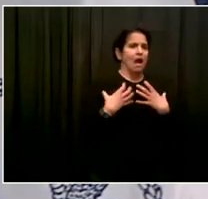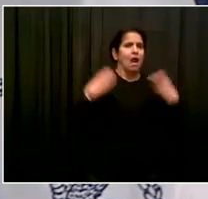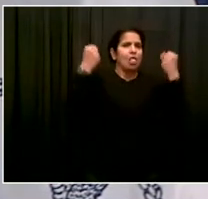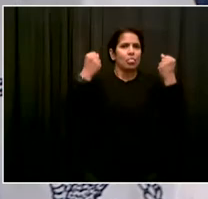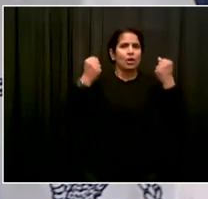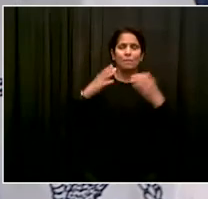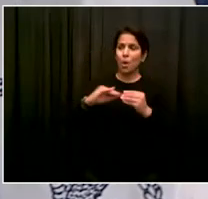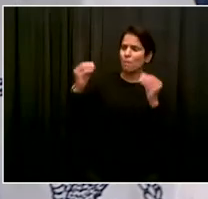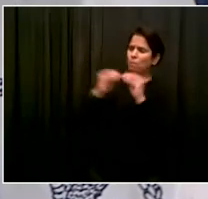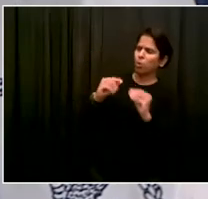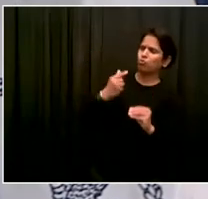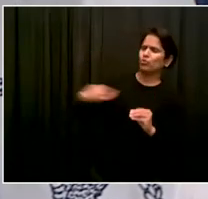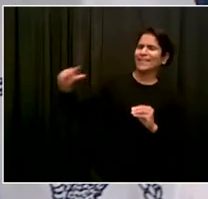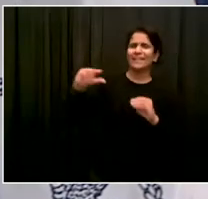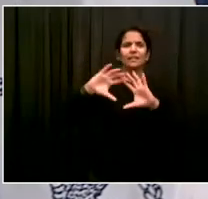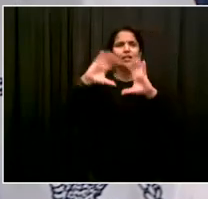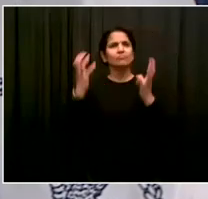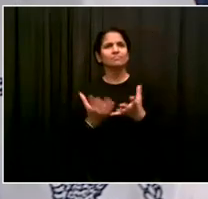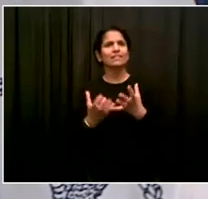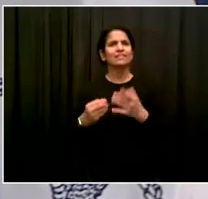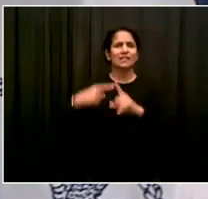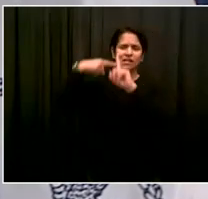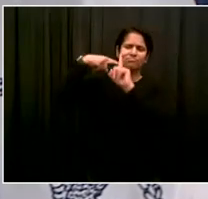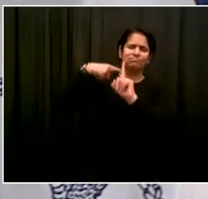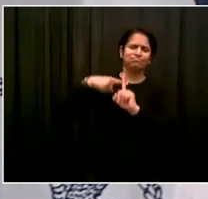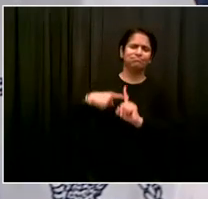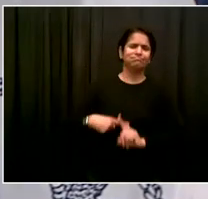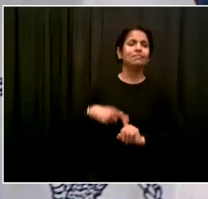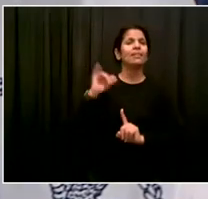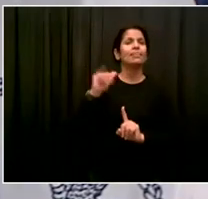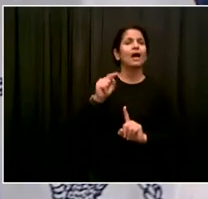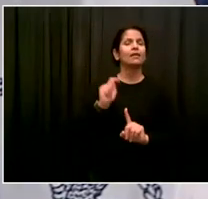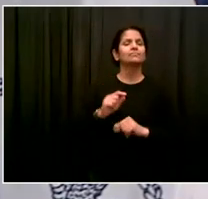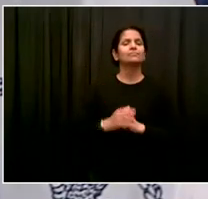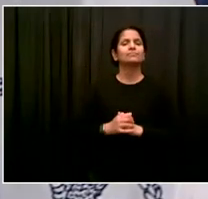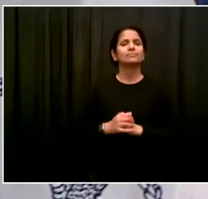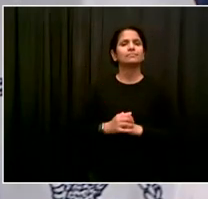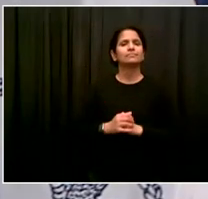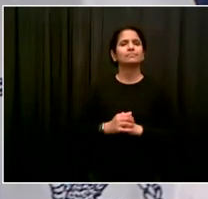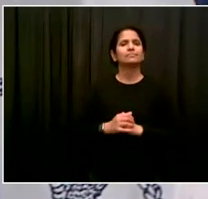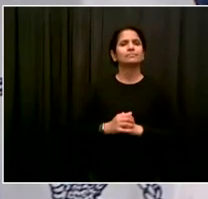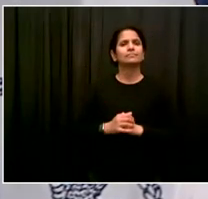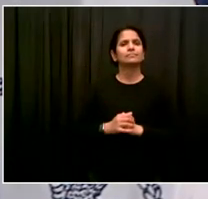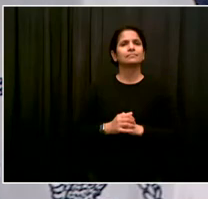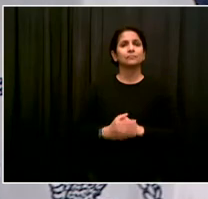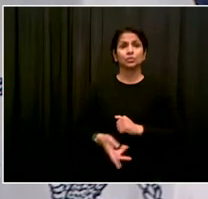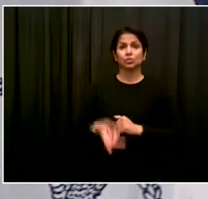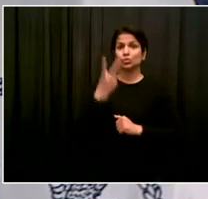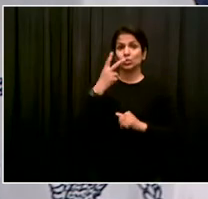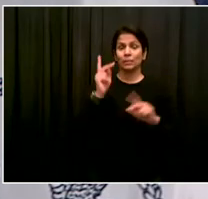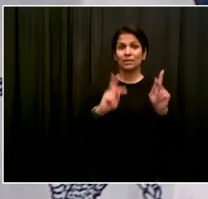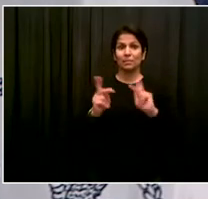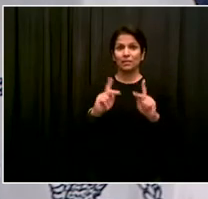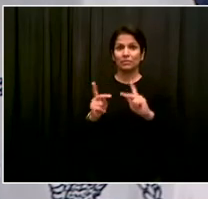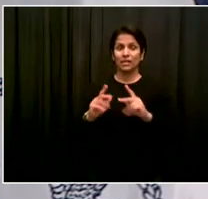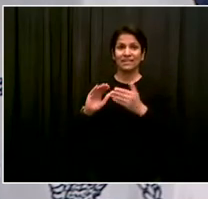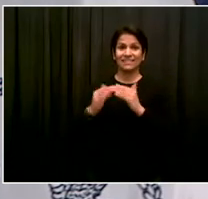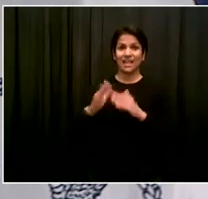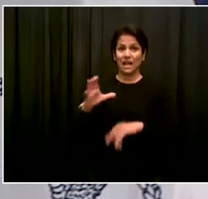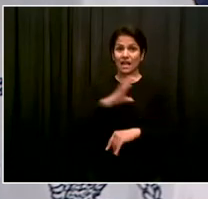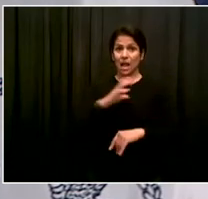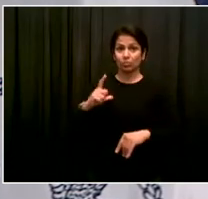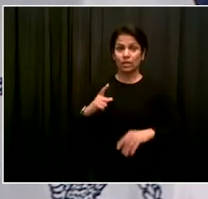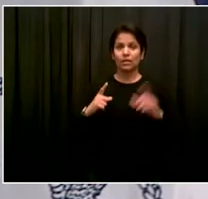a big step forward. Now, I want you to hear from two members of the City Council who have been absolute leaders in the fight against climate change and have helped